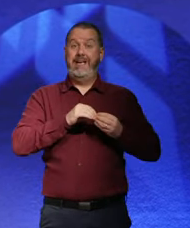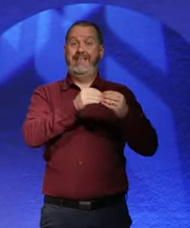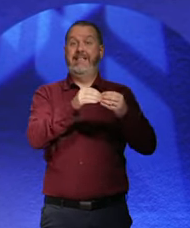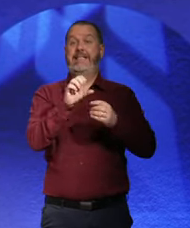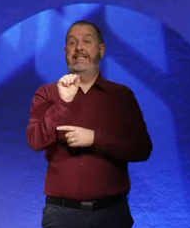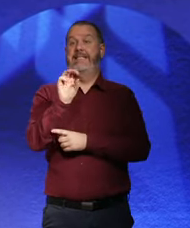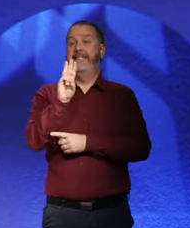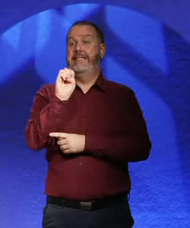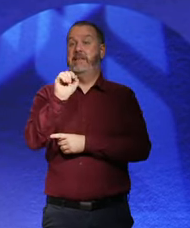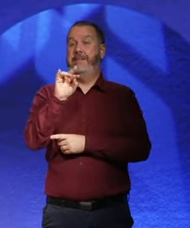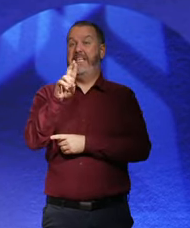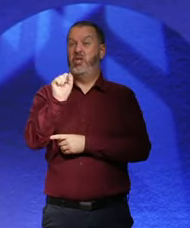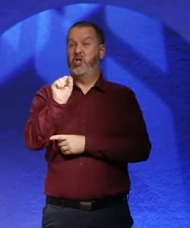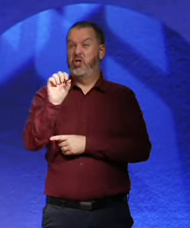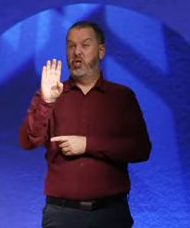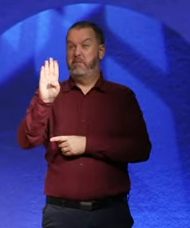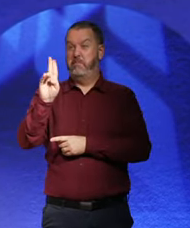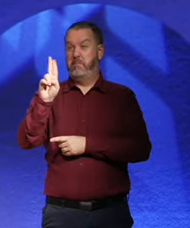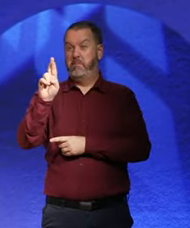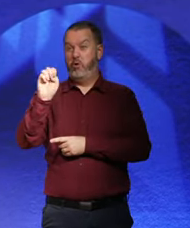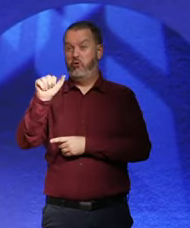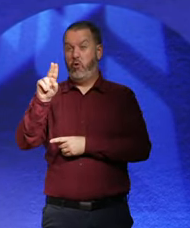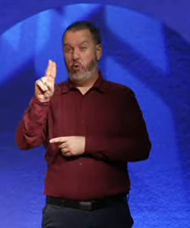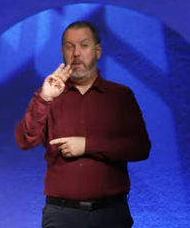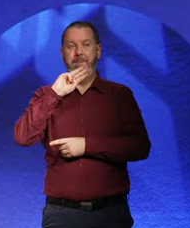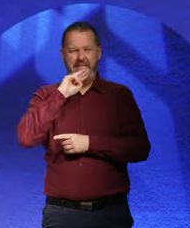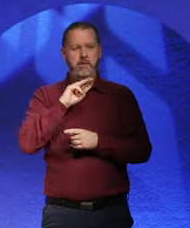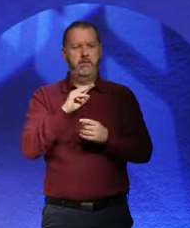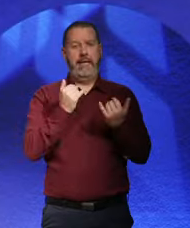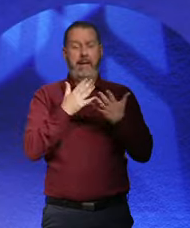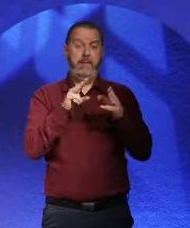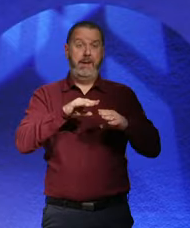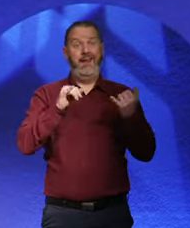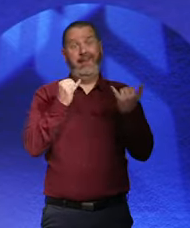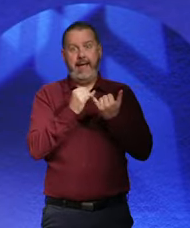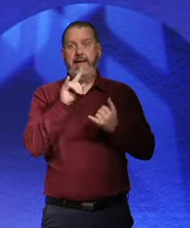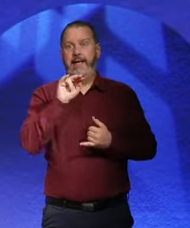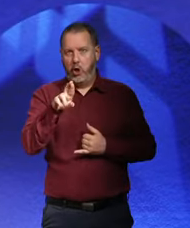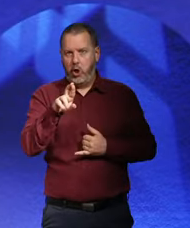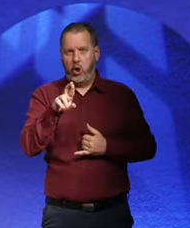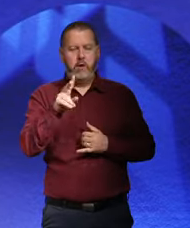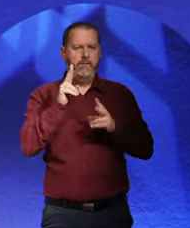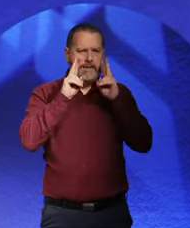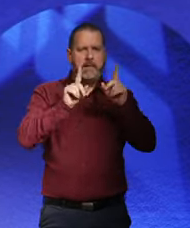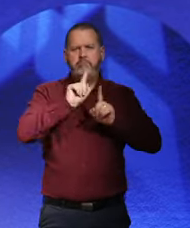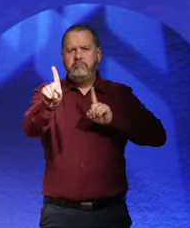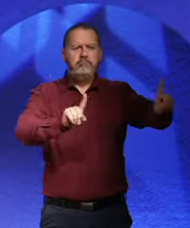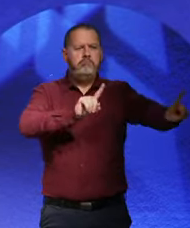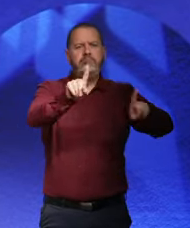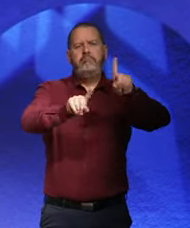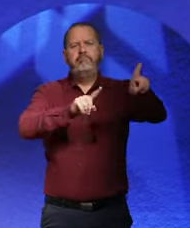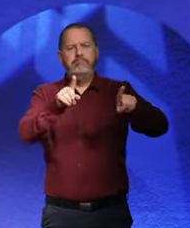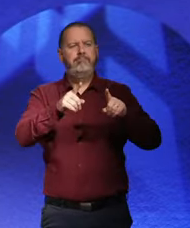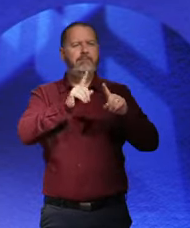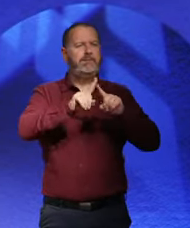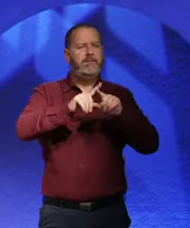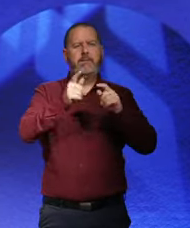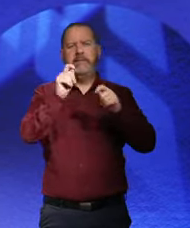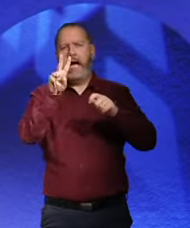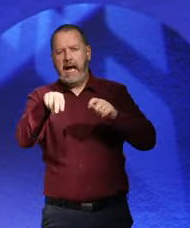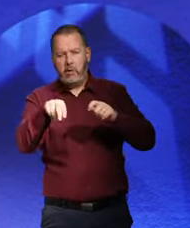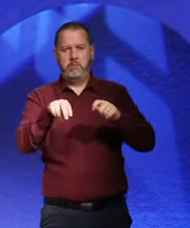And what he did was he created little Hitlers who would go into these little towns with film shows. And that's reckoned